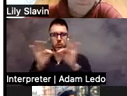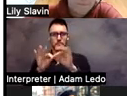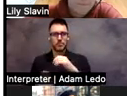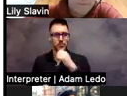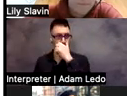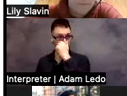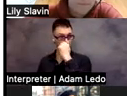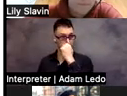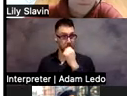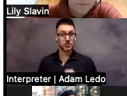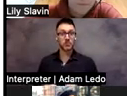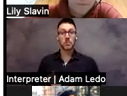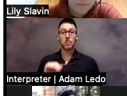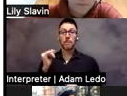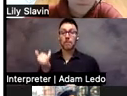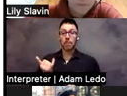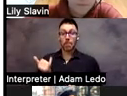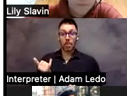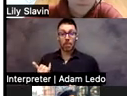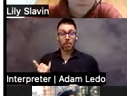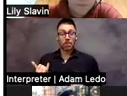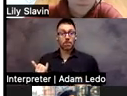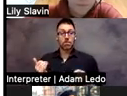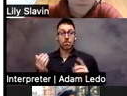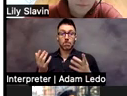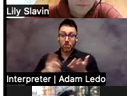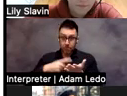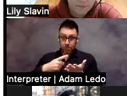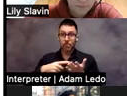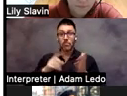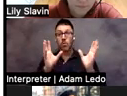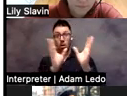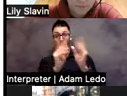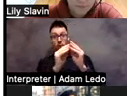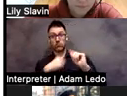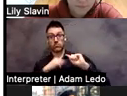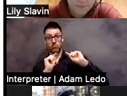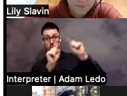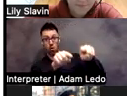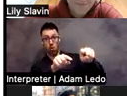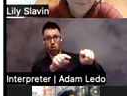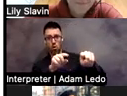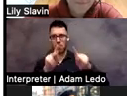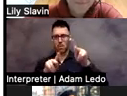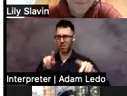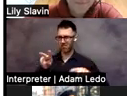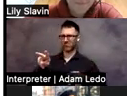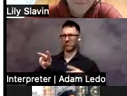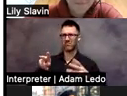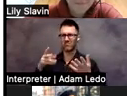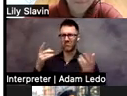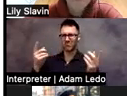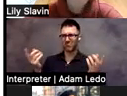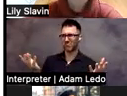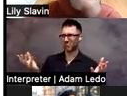And so I know that sometimes I go to a conference and people would say, why are you here? Like I'm at a vision conference or I'm